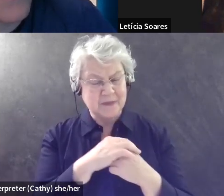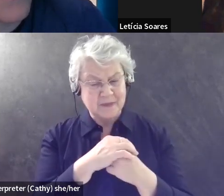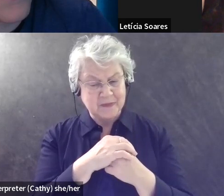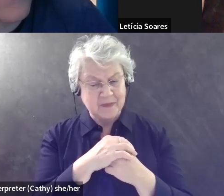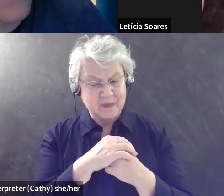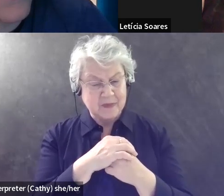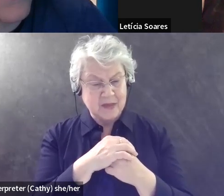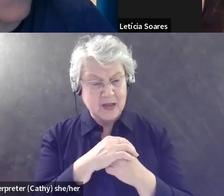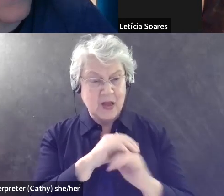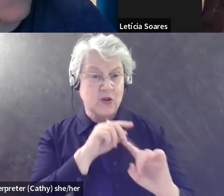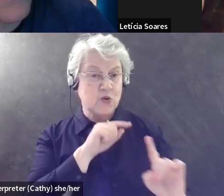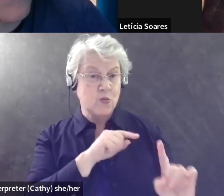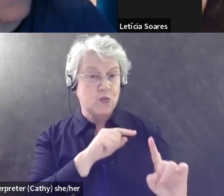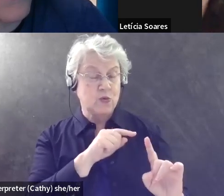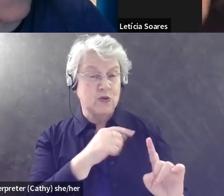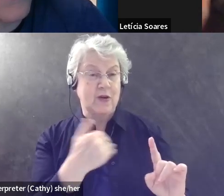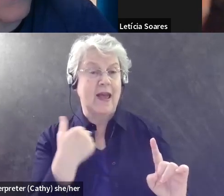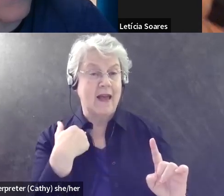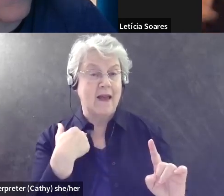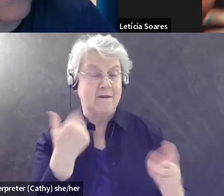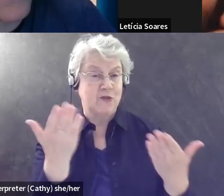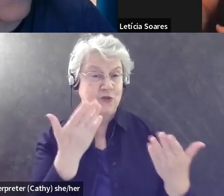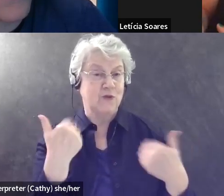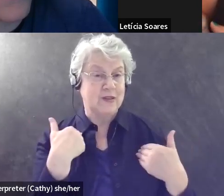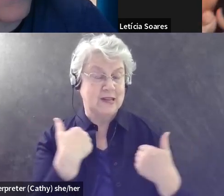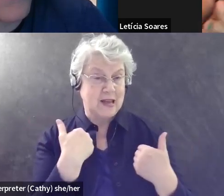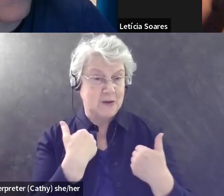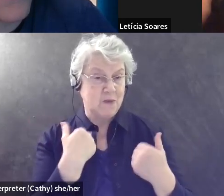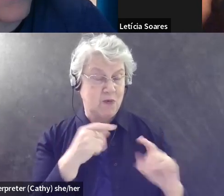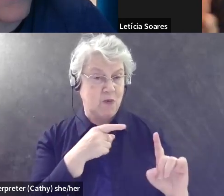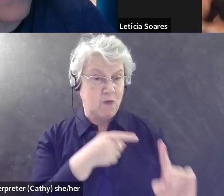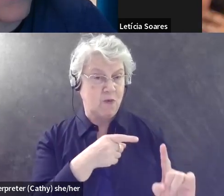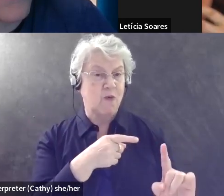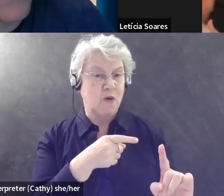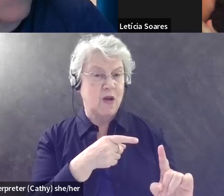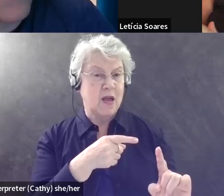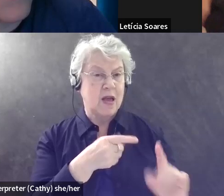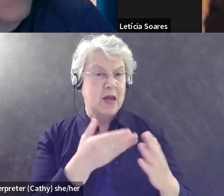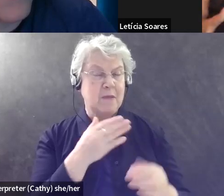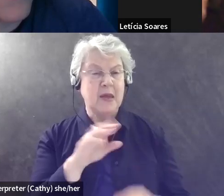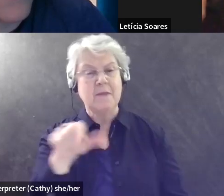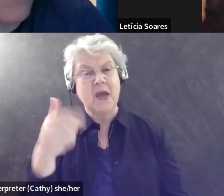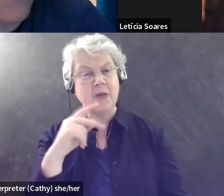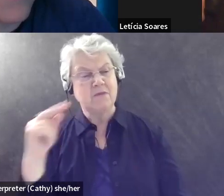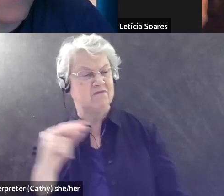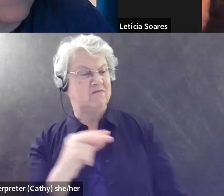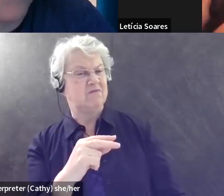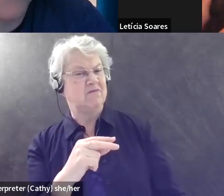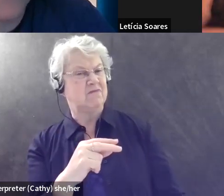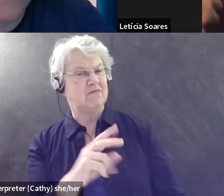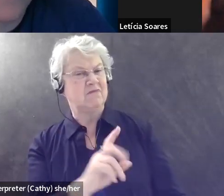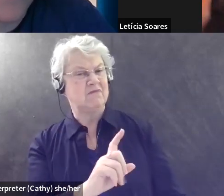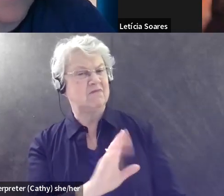person with the animal, uh, might be, you know, be frowned upon, which is why are you in this